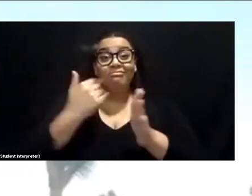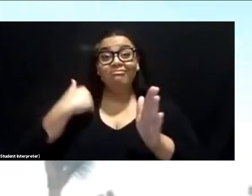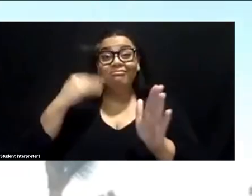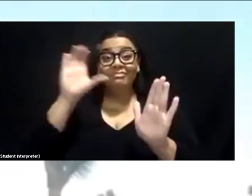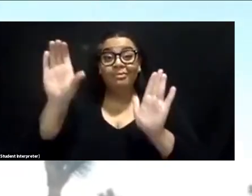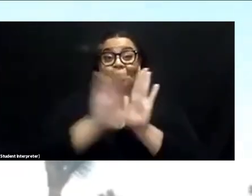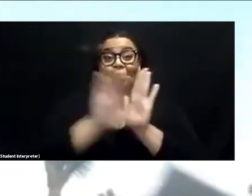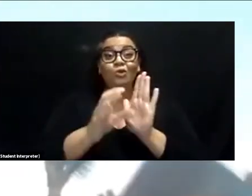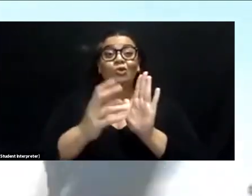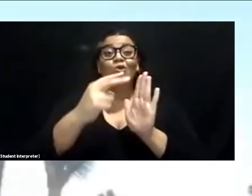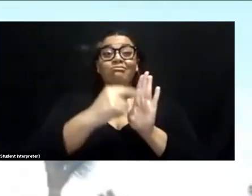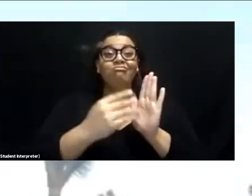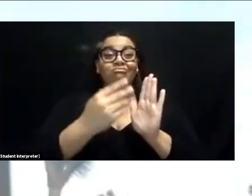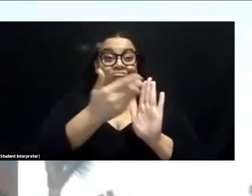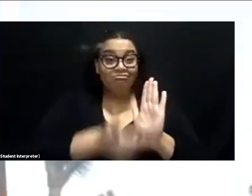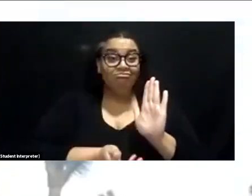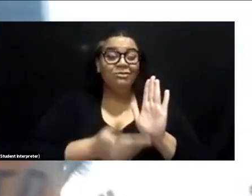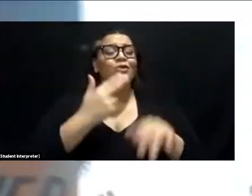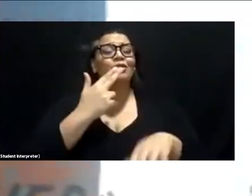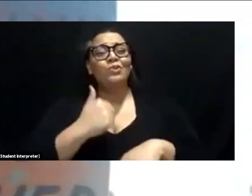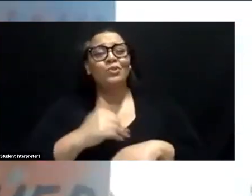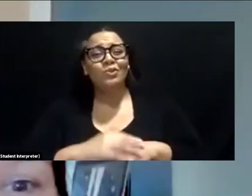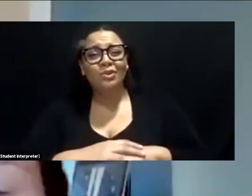Yeah, definitely. Yeah. It's cool.